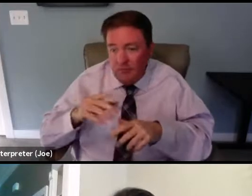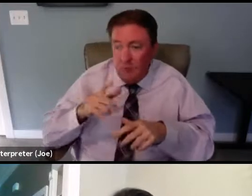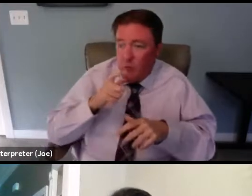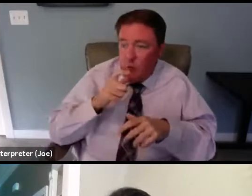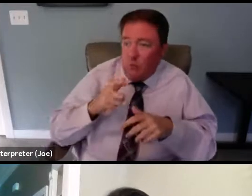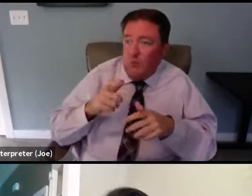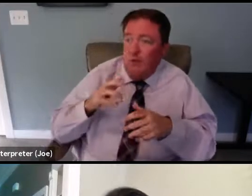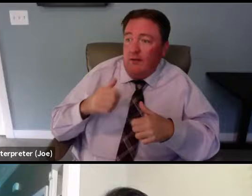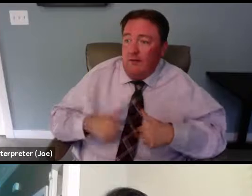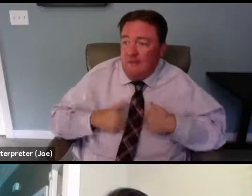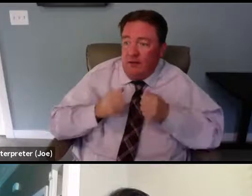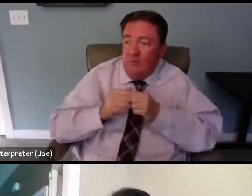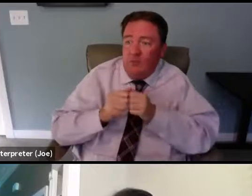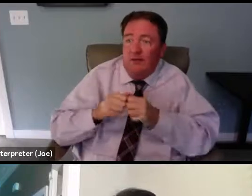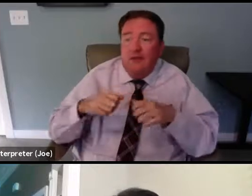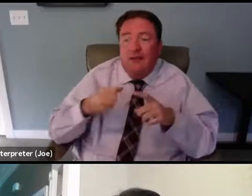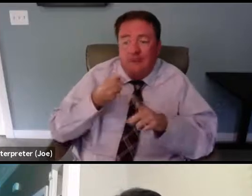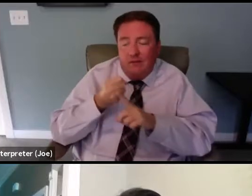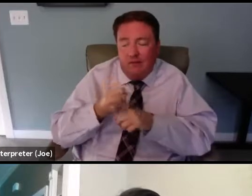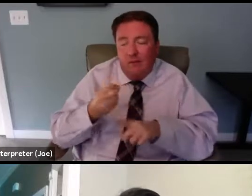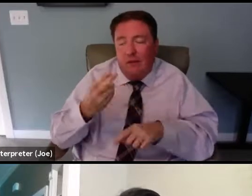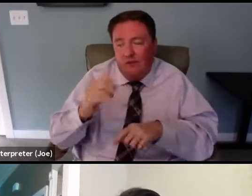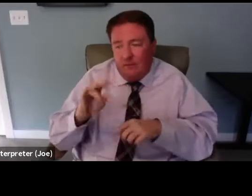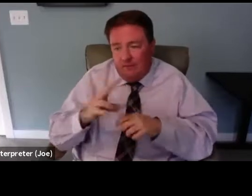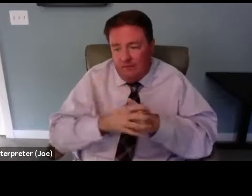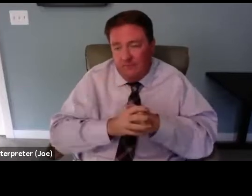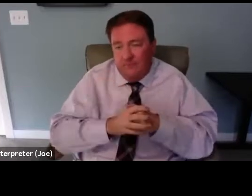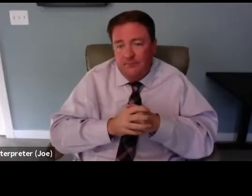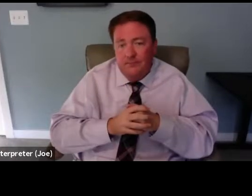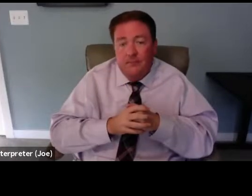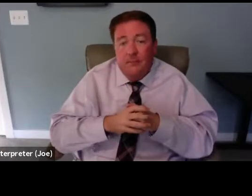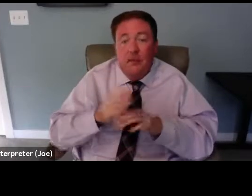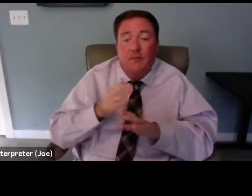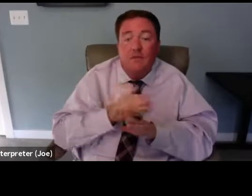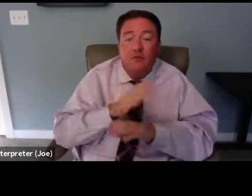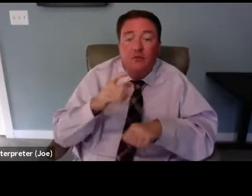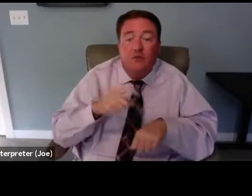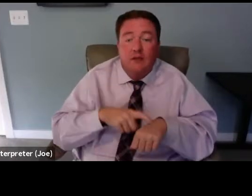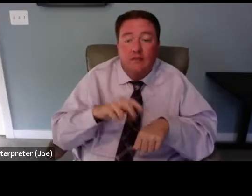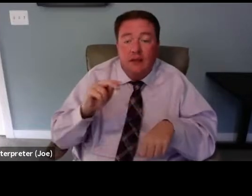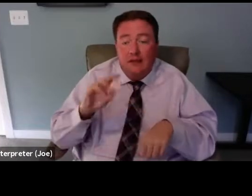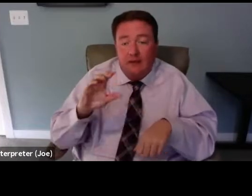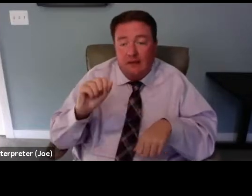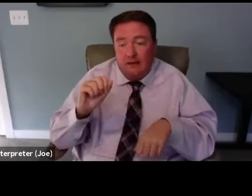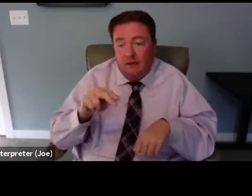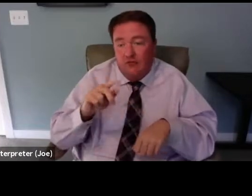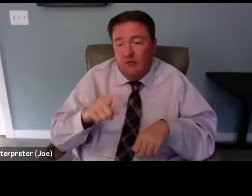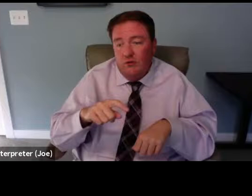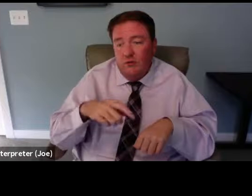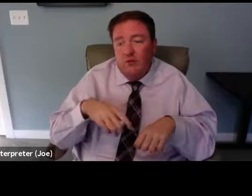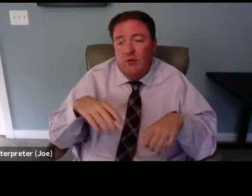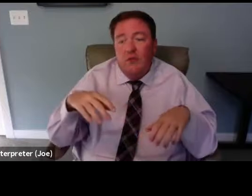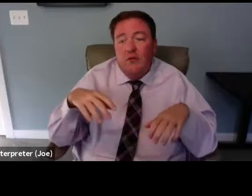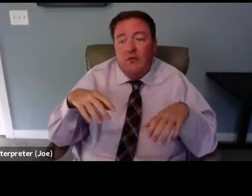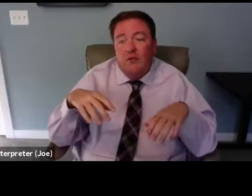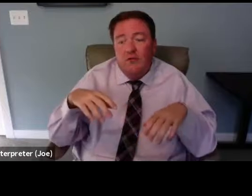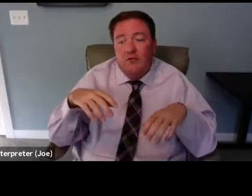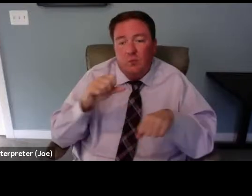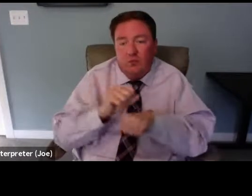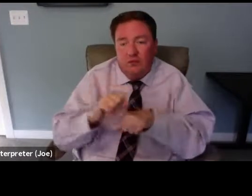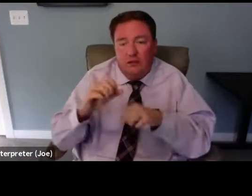by HIV. Prior to her time at NCAN, Christina served as the coalition organizer at Equality North Carolina.